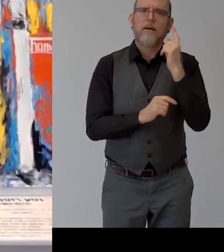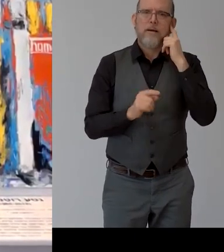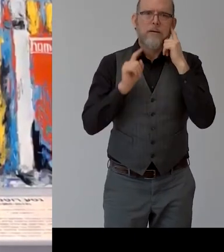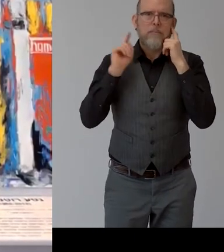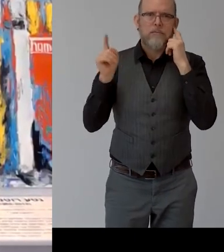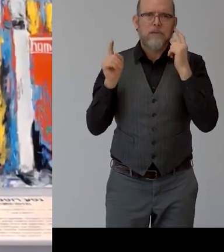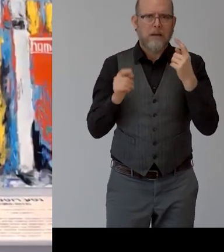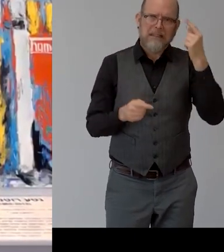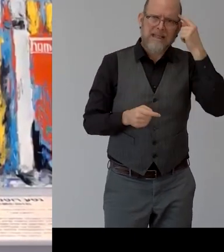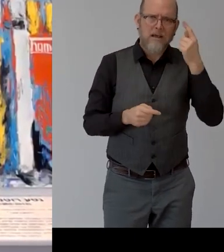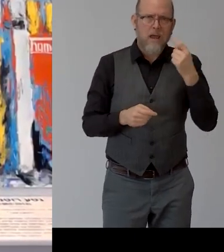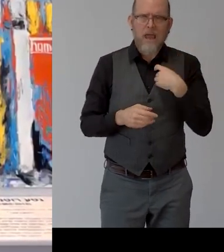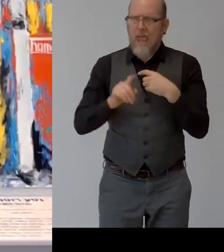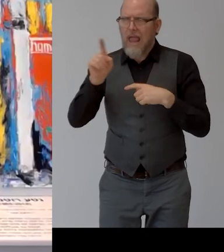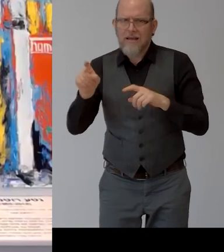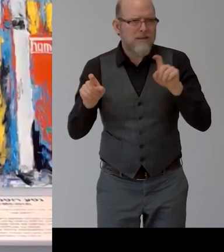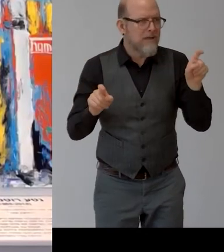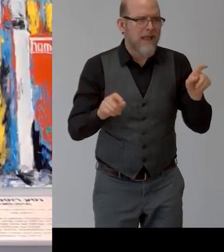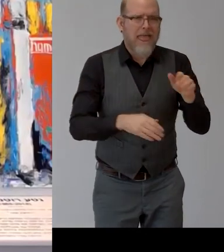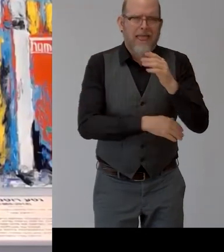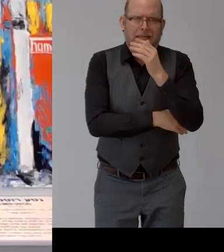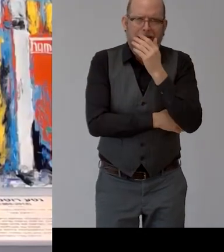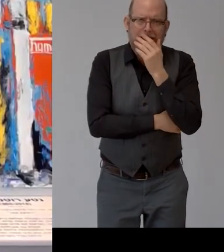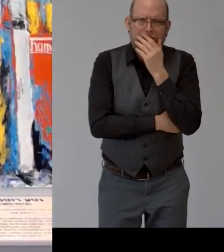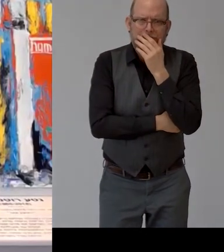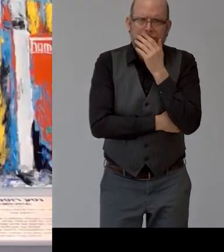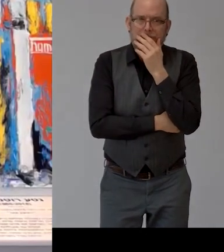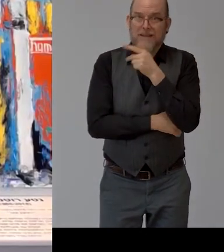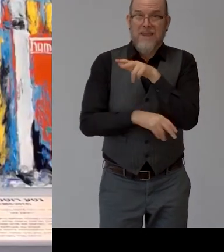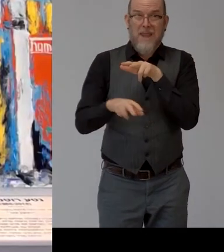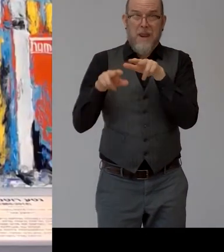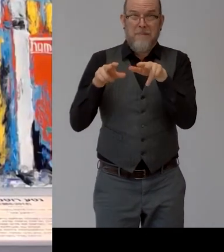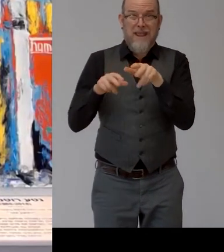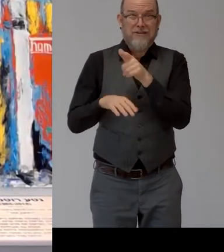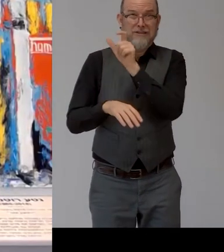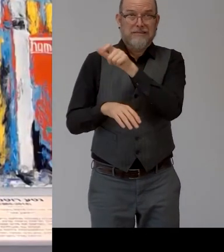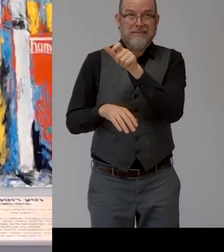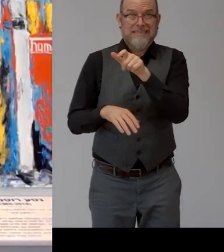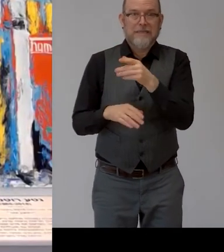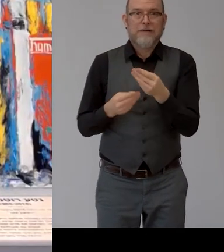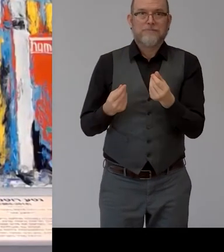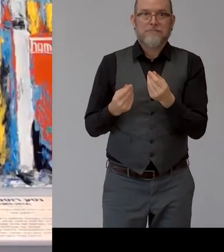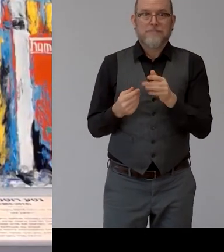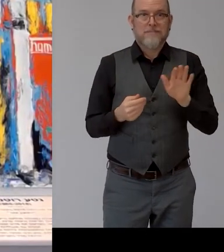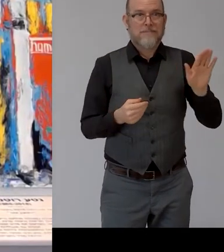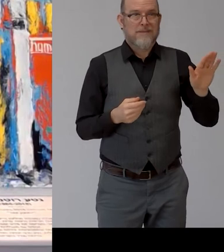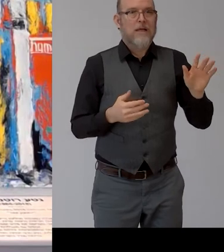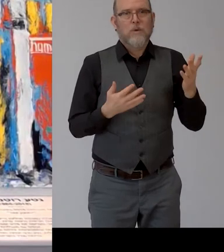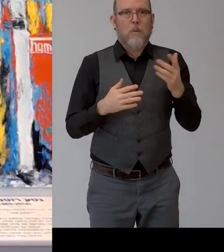turned out that the manager of this employee with the hearing disability choose gum